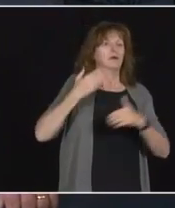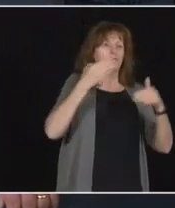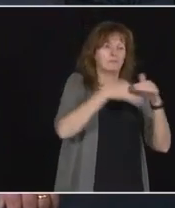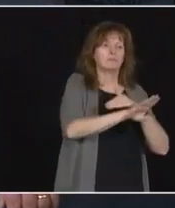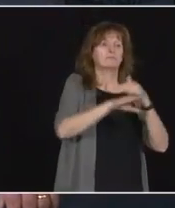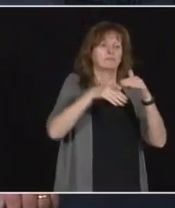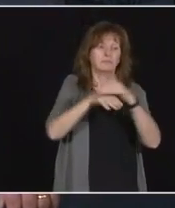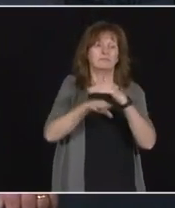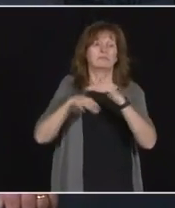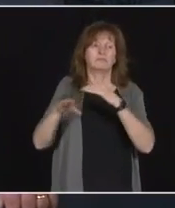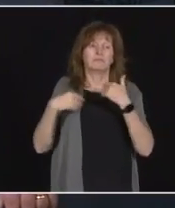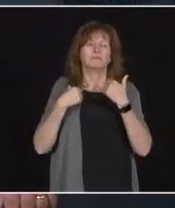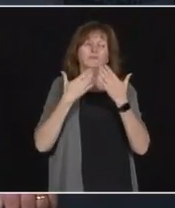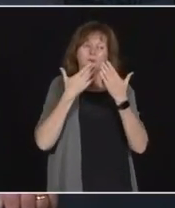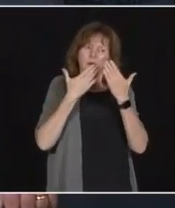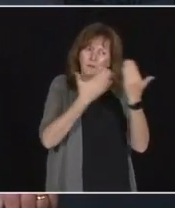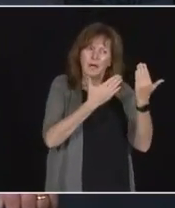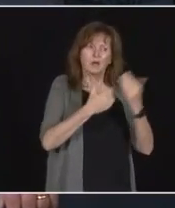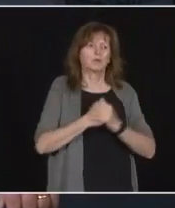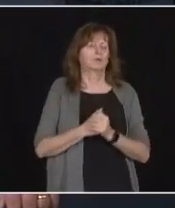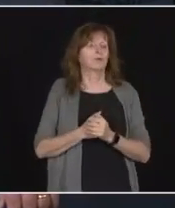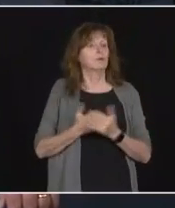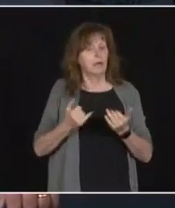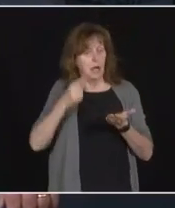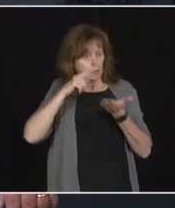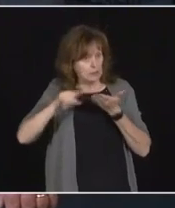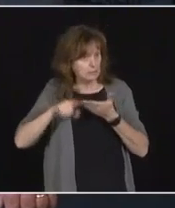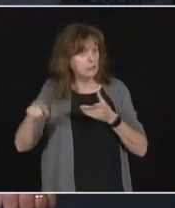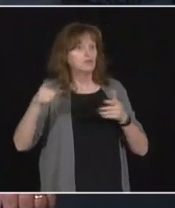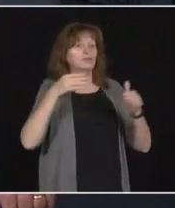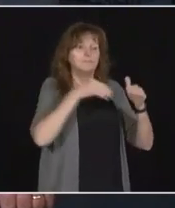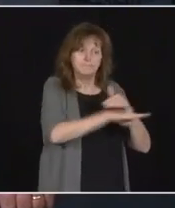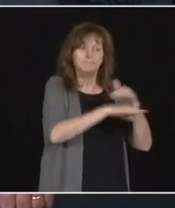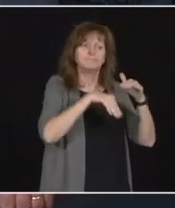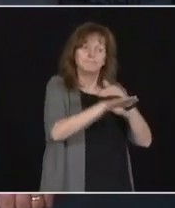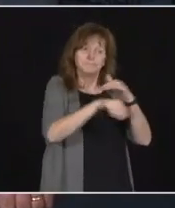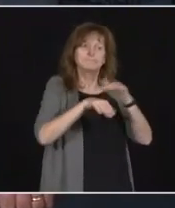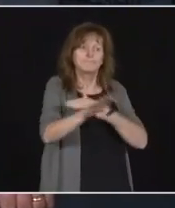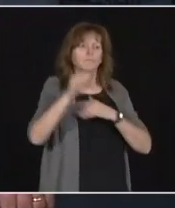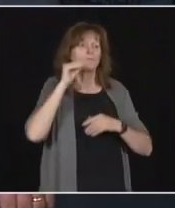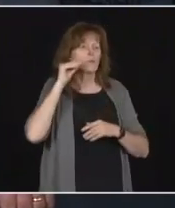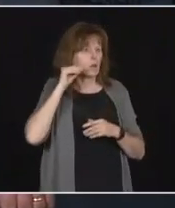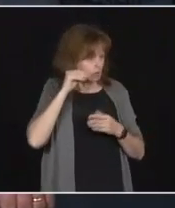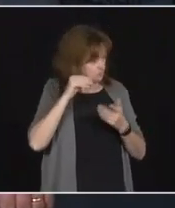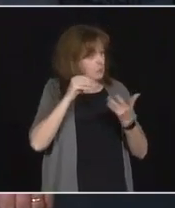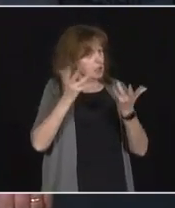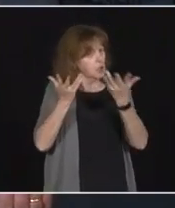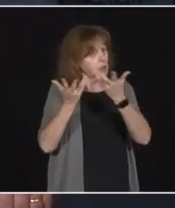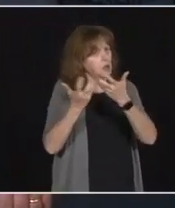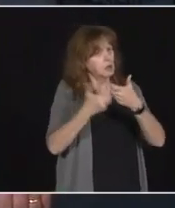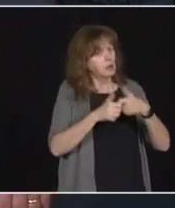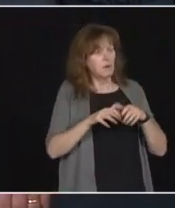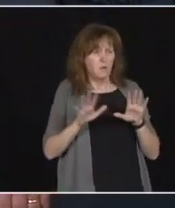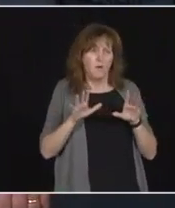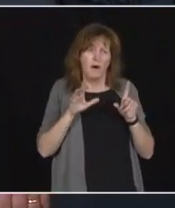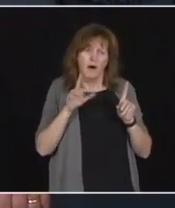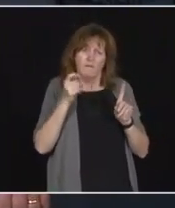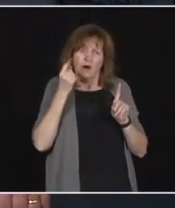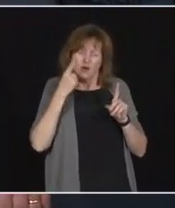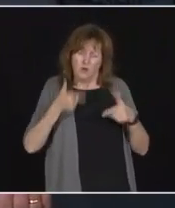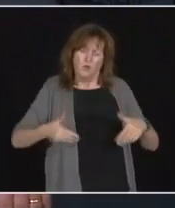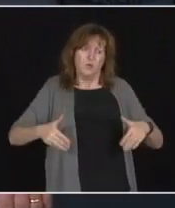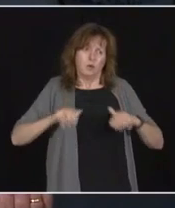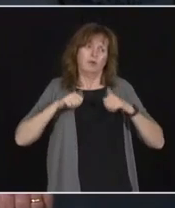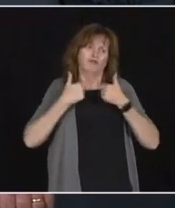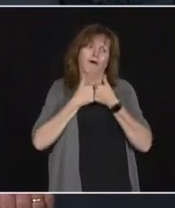And the inspectors are now fully engaged in the homes and that whole process has been worked out. But you can understand how challenging that could have been